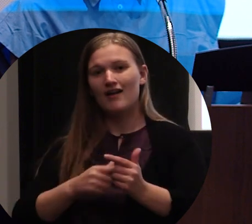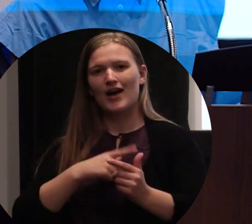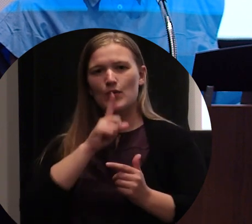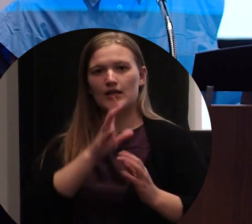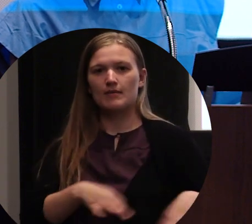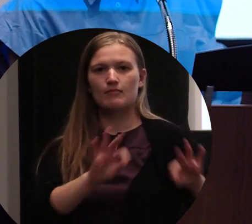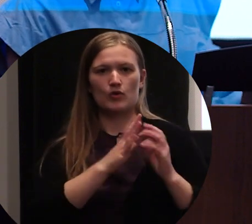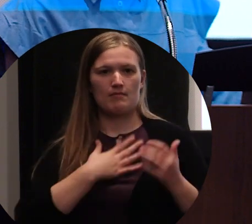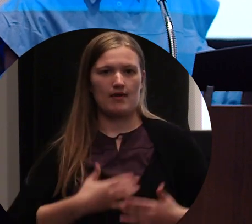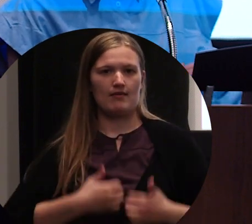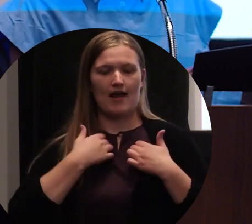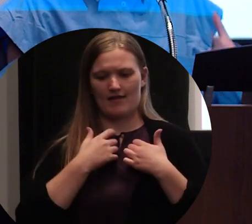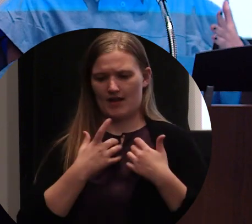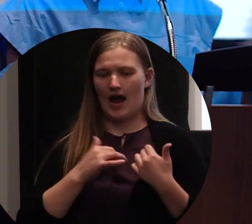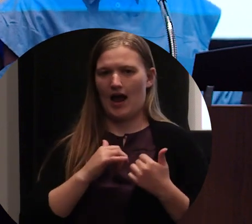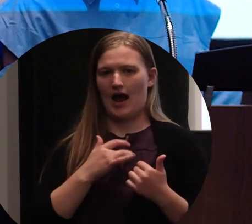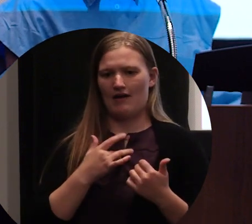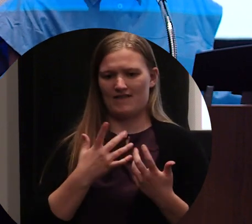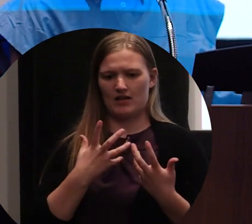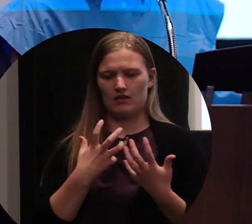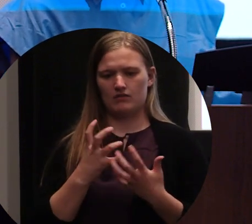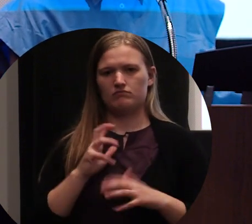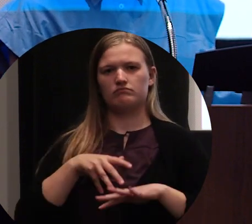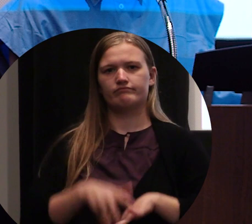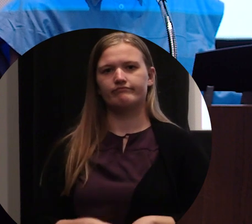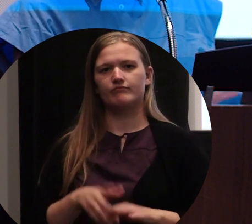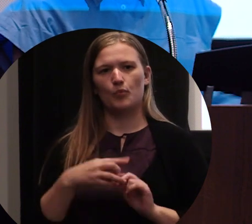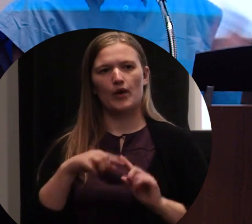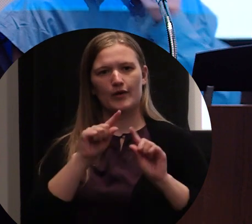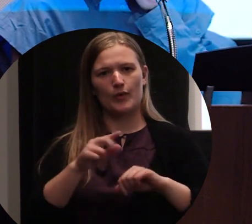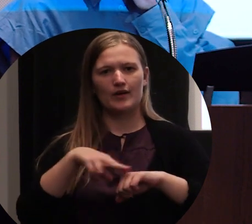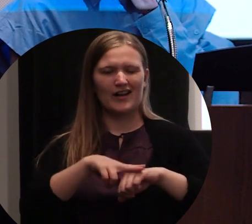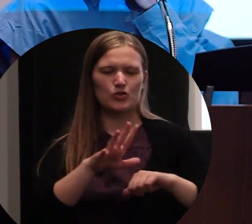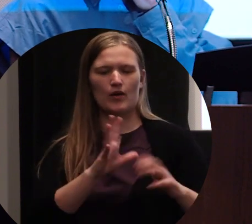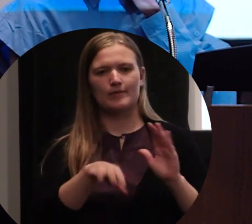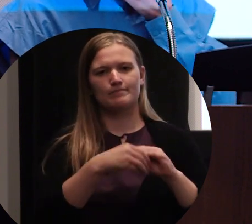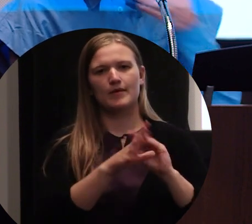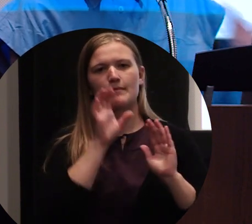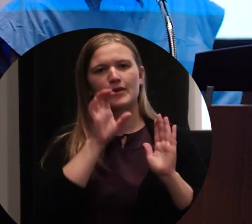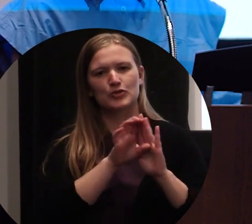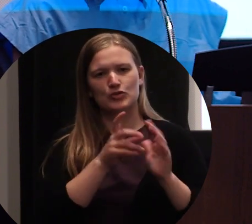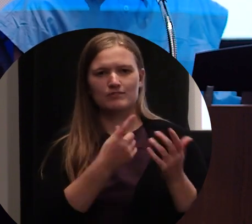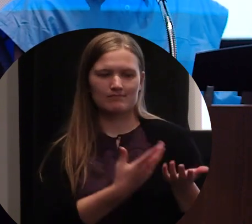aspect of just being for me to be in nature. And so I just included those images as well.